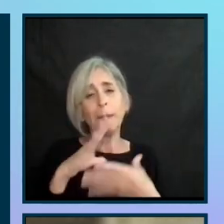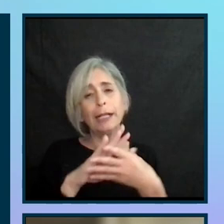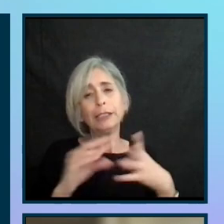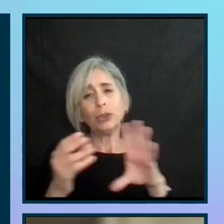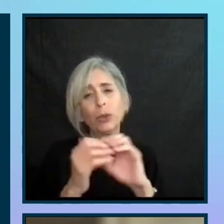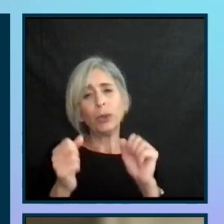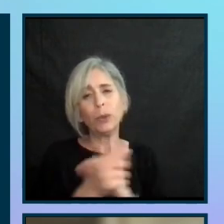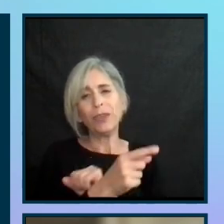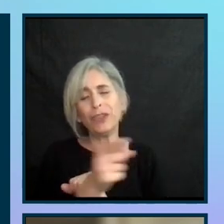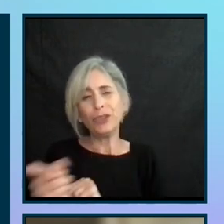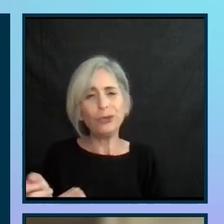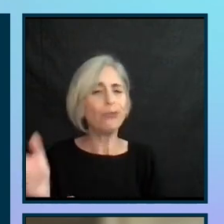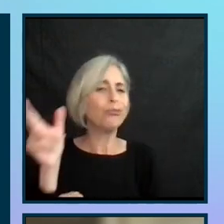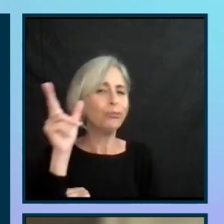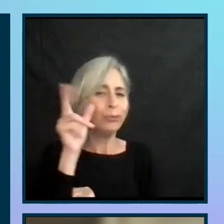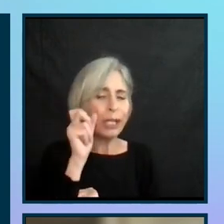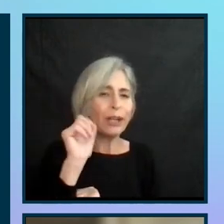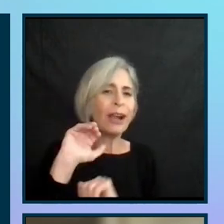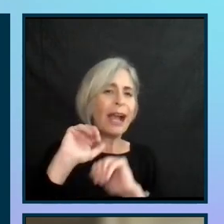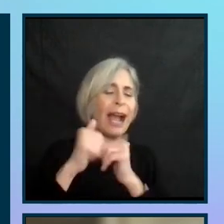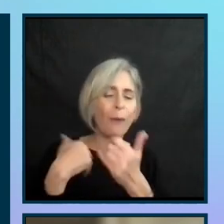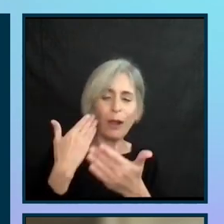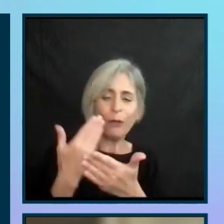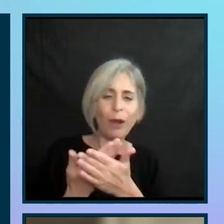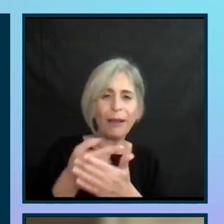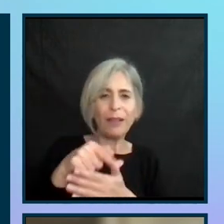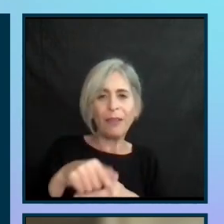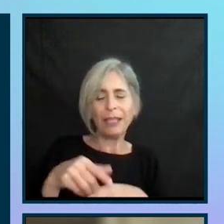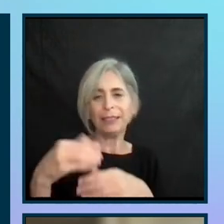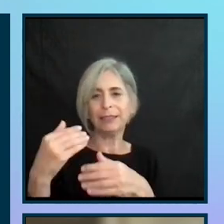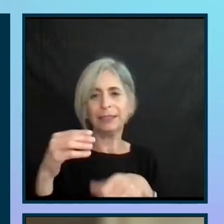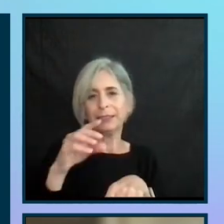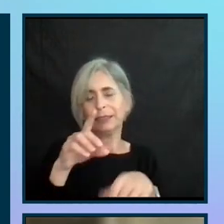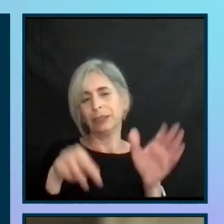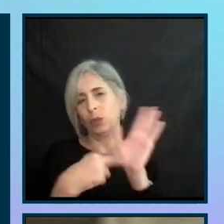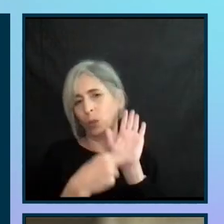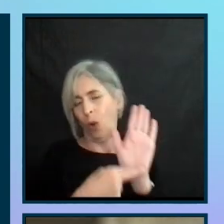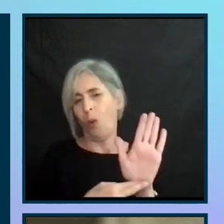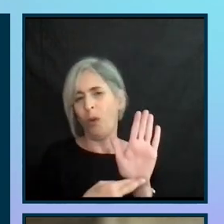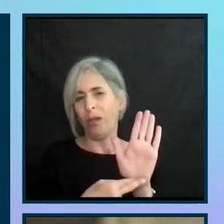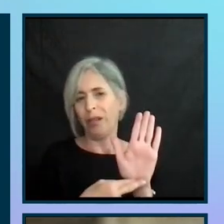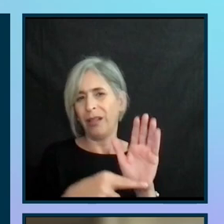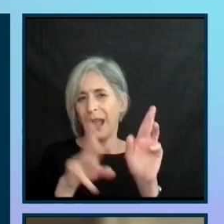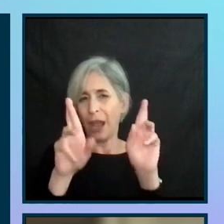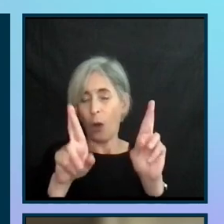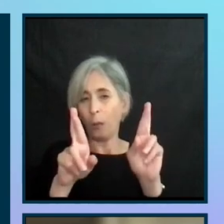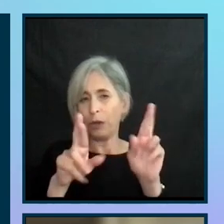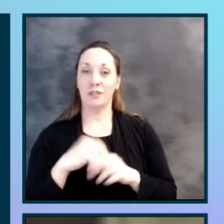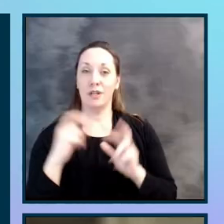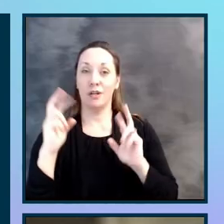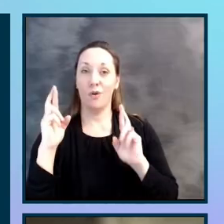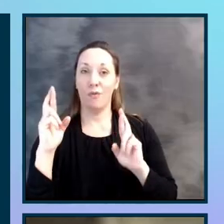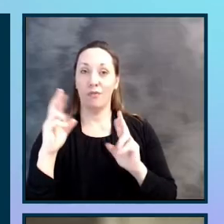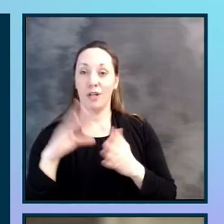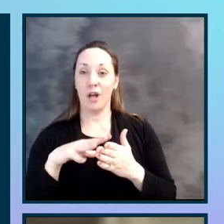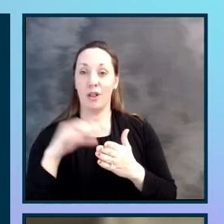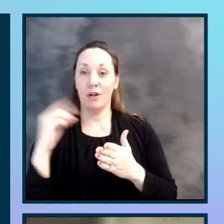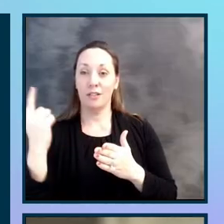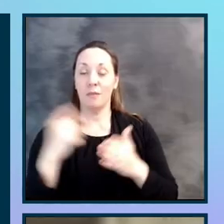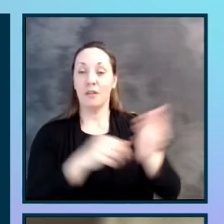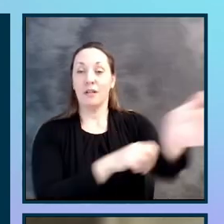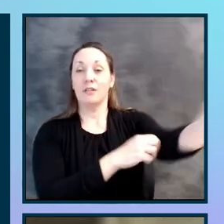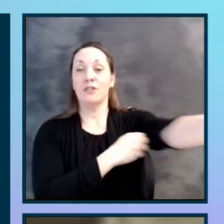just to just to hear how I got into this role. And yeah, hopefully you took something from it. So I did prepare a few